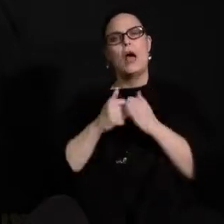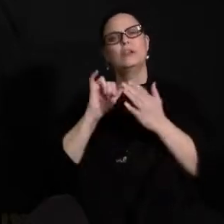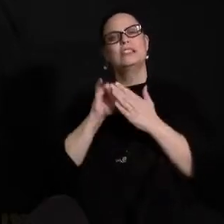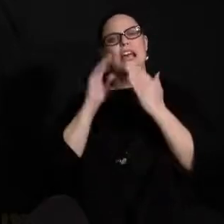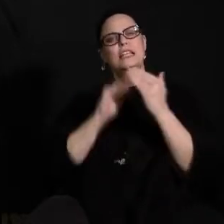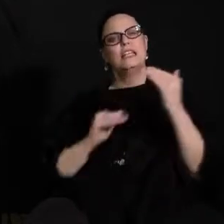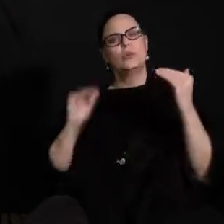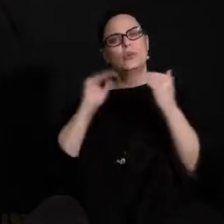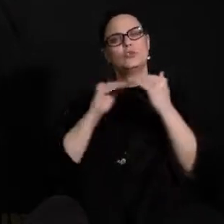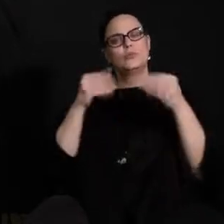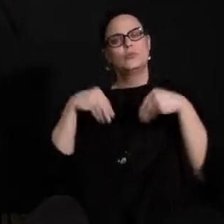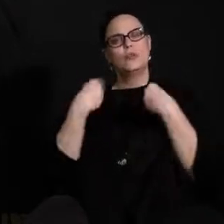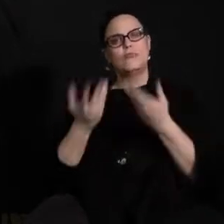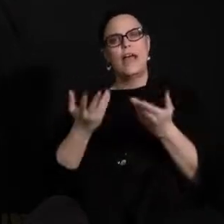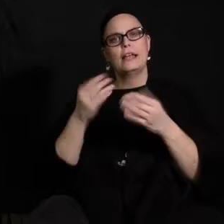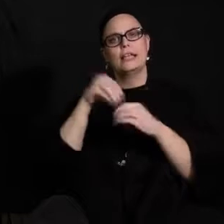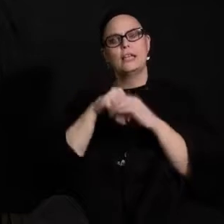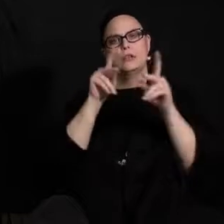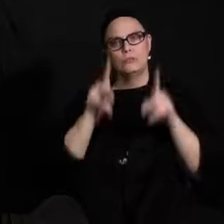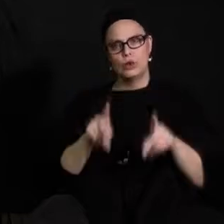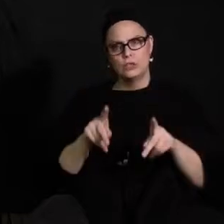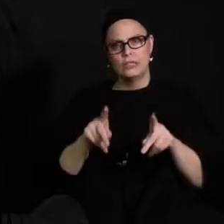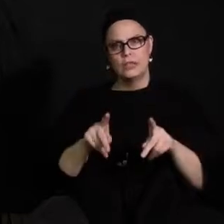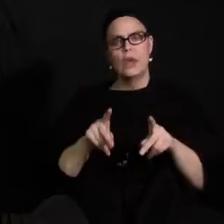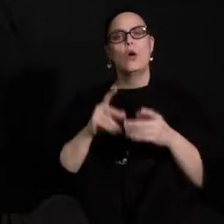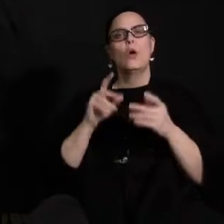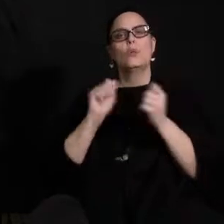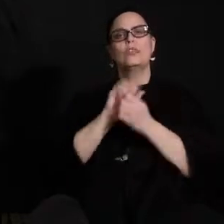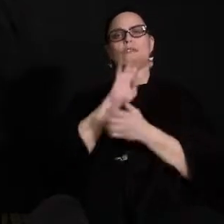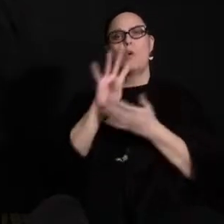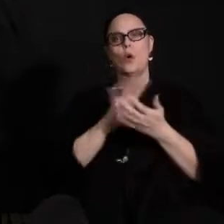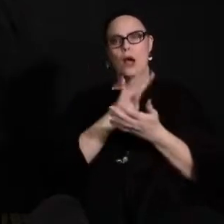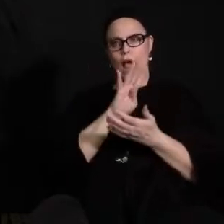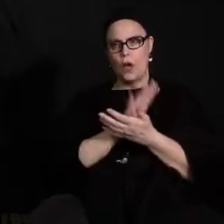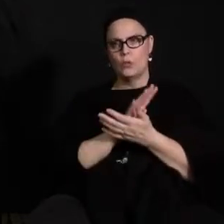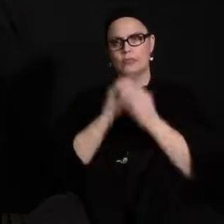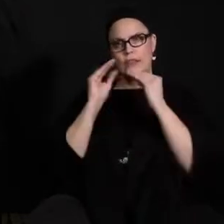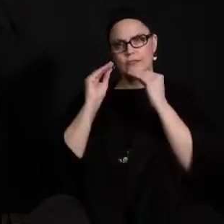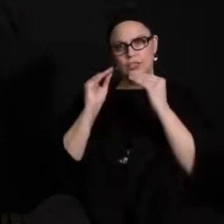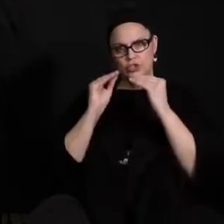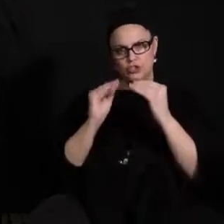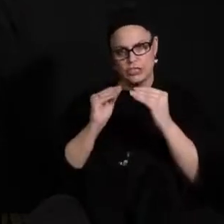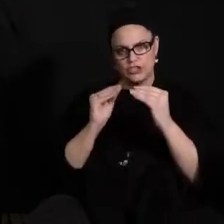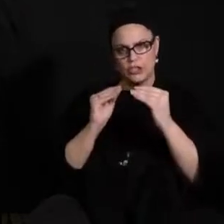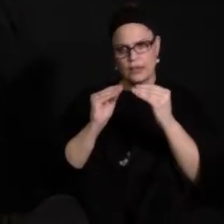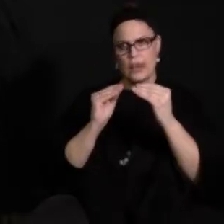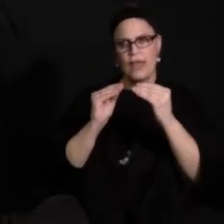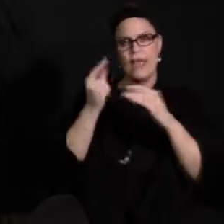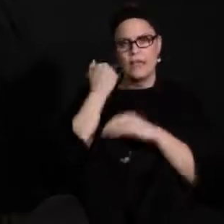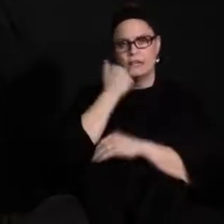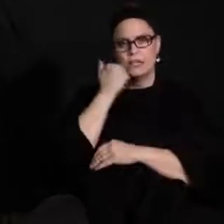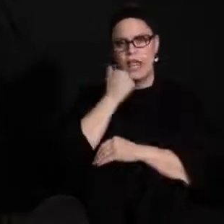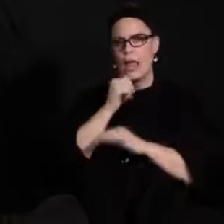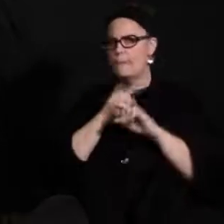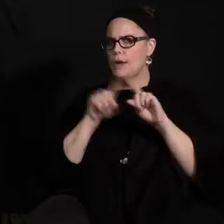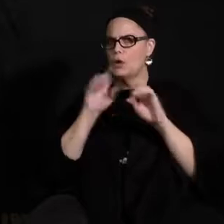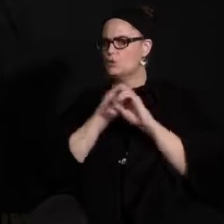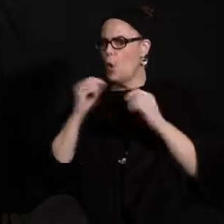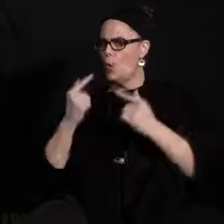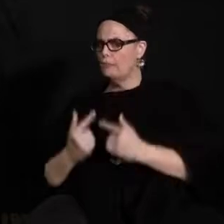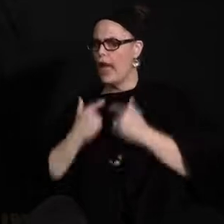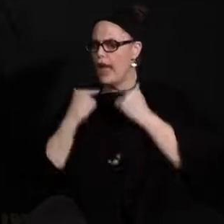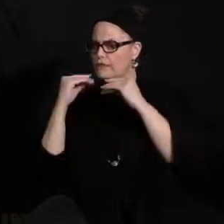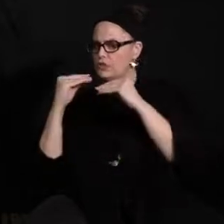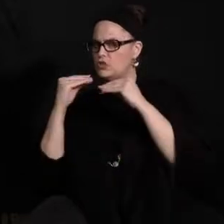in person students with four hours of instruction per day, but no live instruction for students in virtual learning? Yeah,